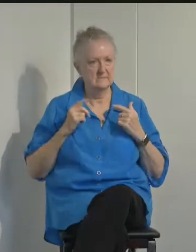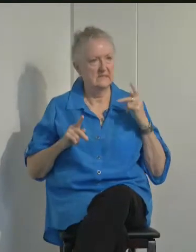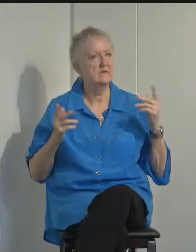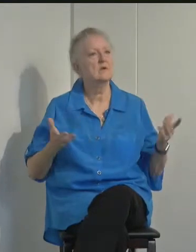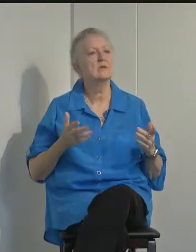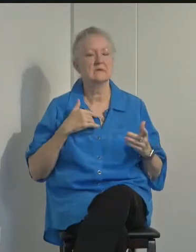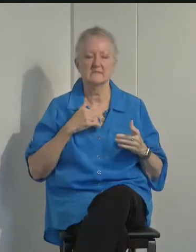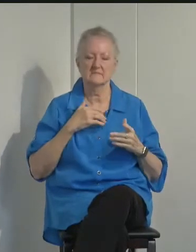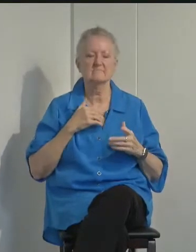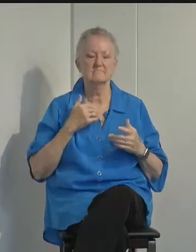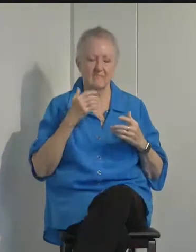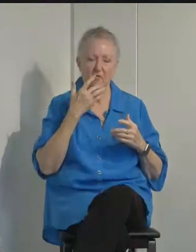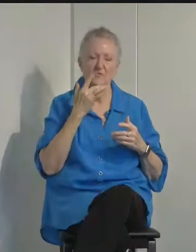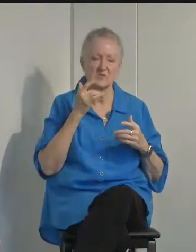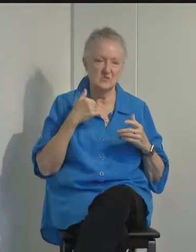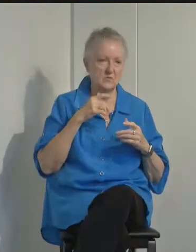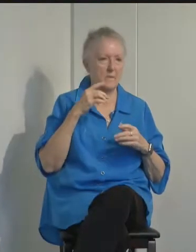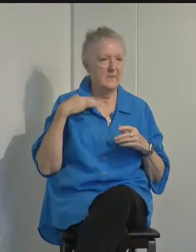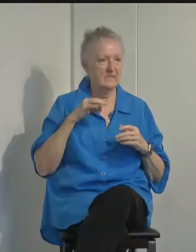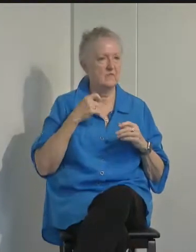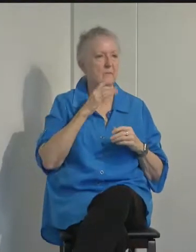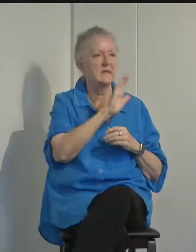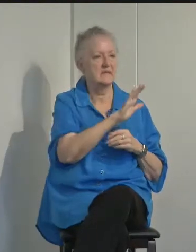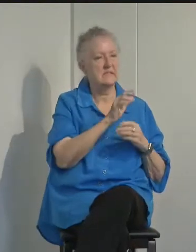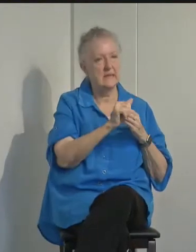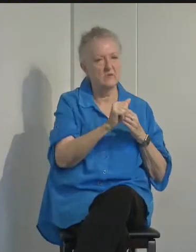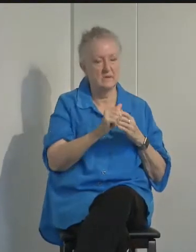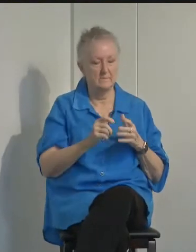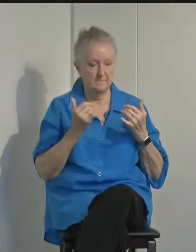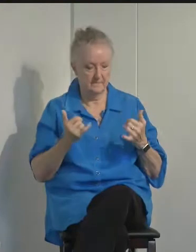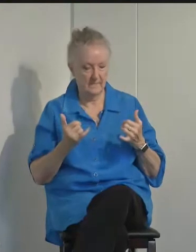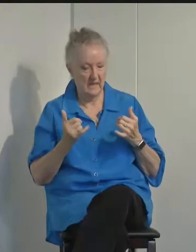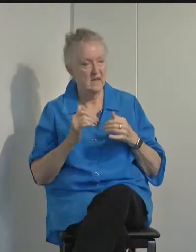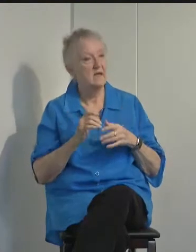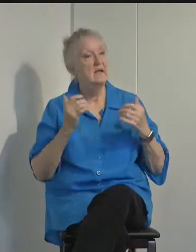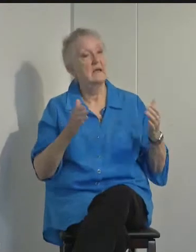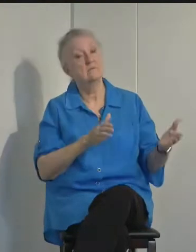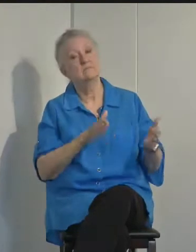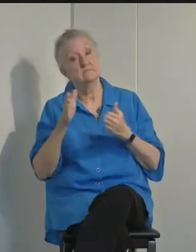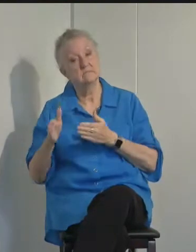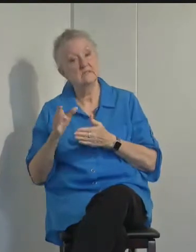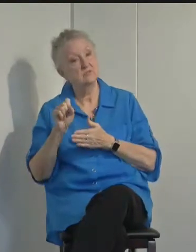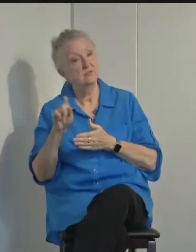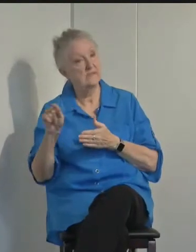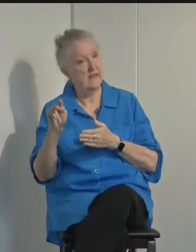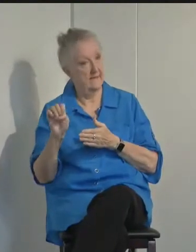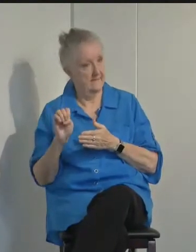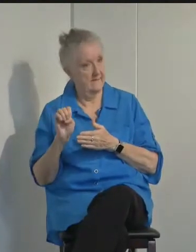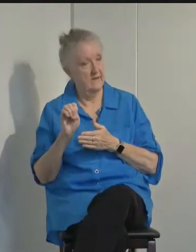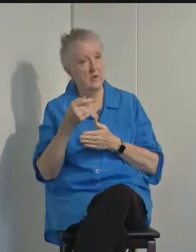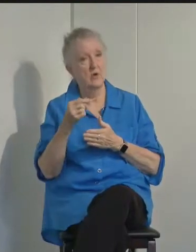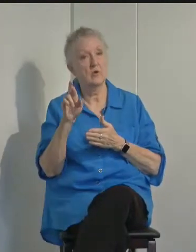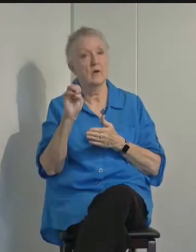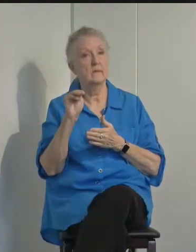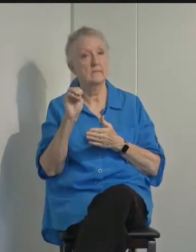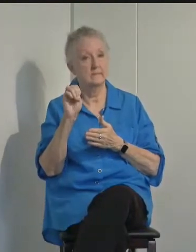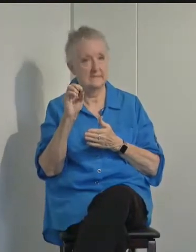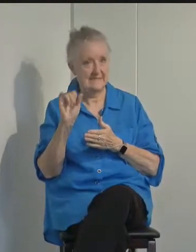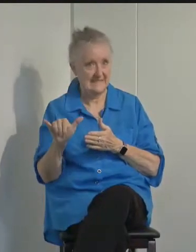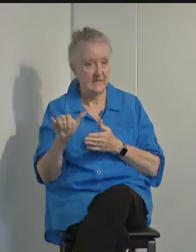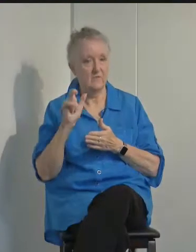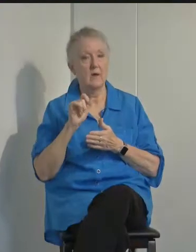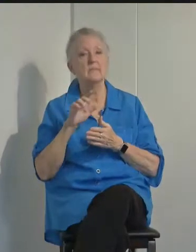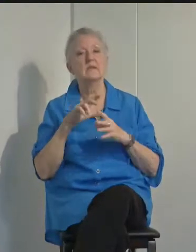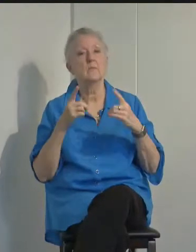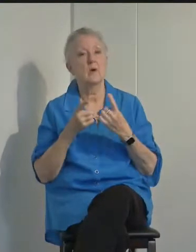leadership this year. Congratulations. We also have Suzanne Grimacy, who's here today from the Department of Behavioral Wellness, to talk